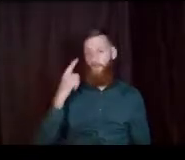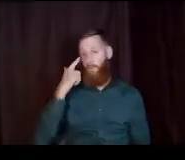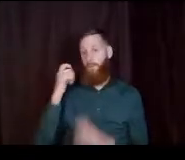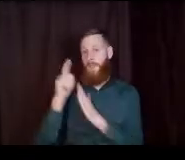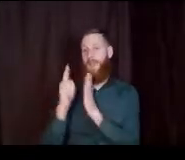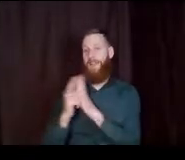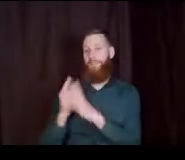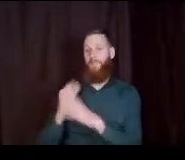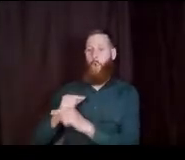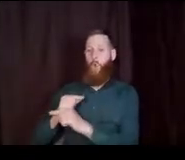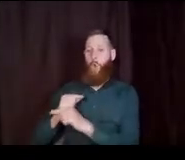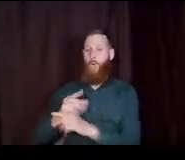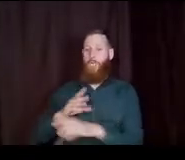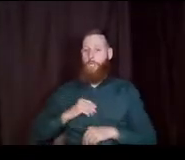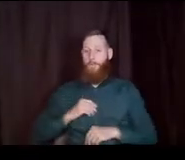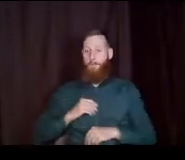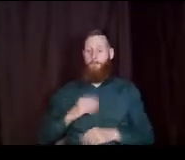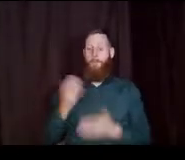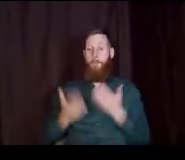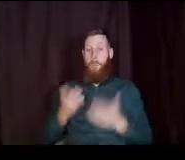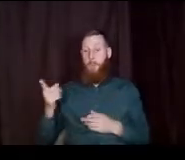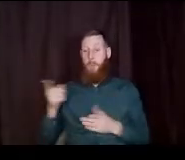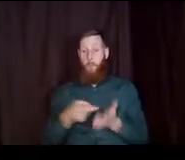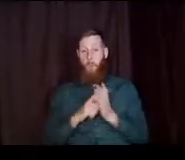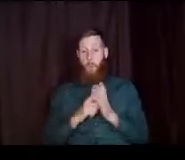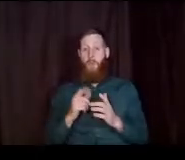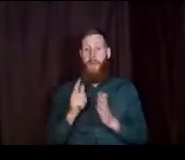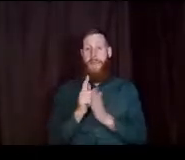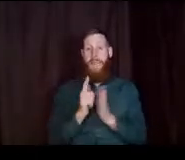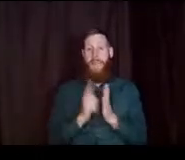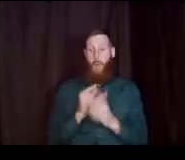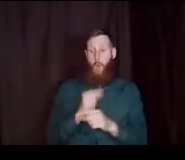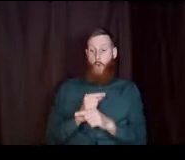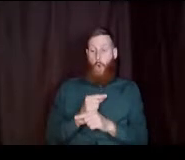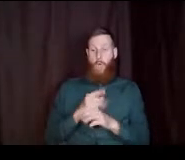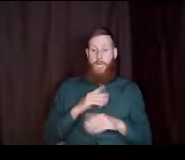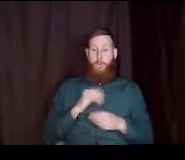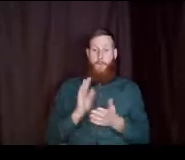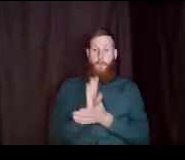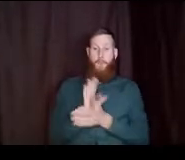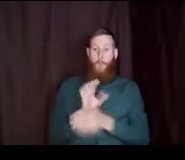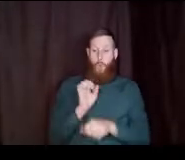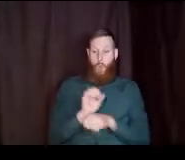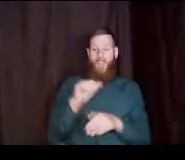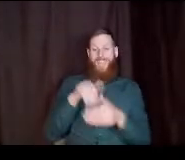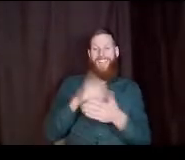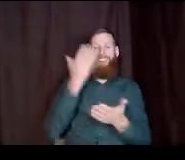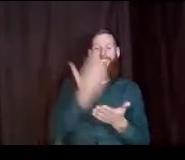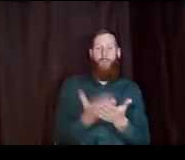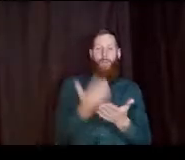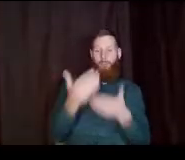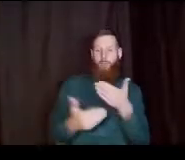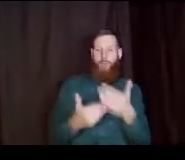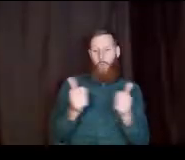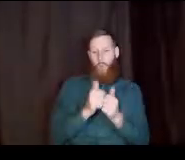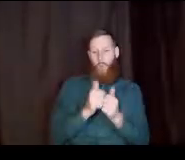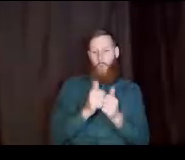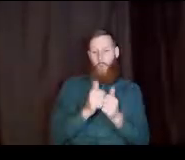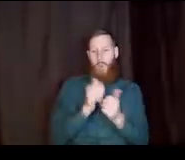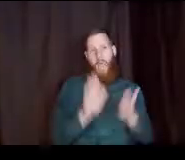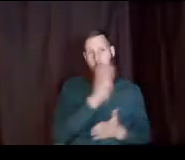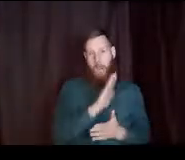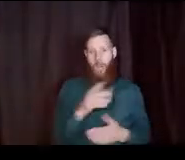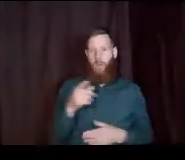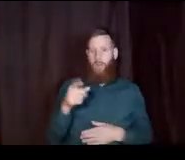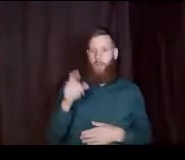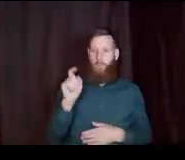They may require the legal guardianship. Paperwork in a verification process at the college. So you want to make sure that